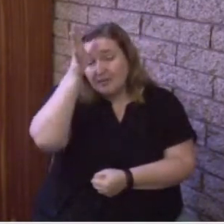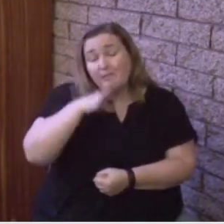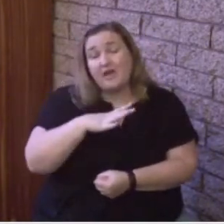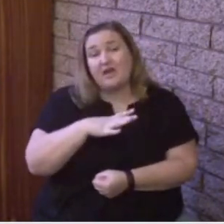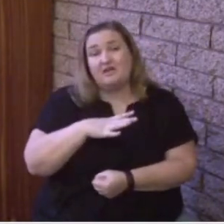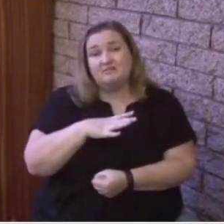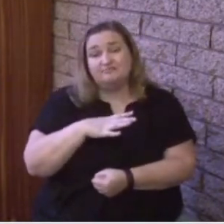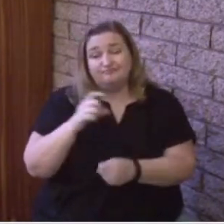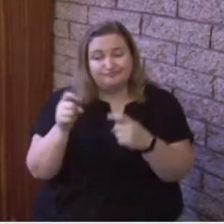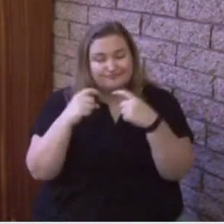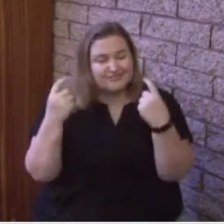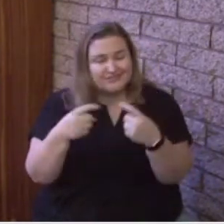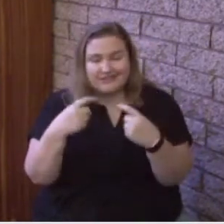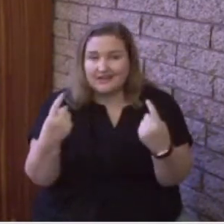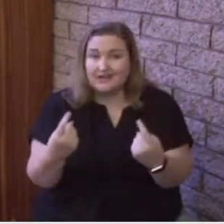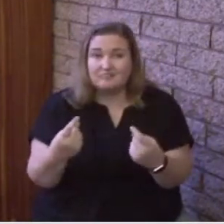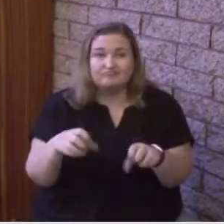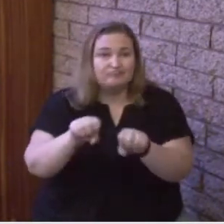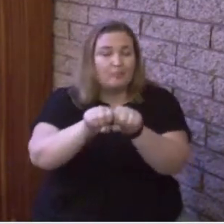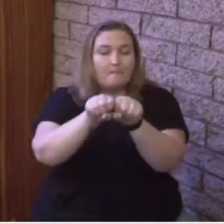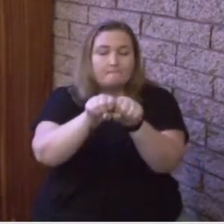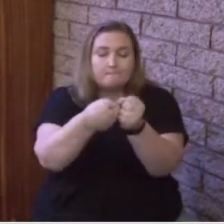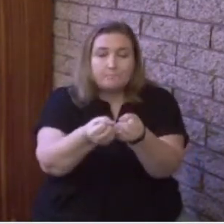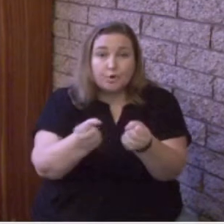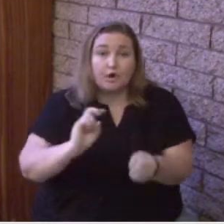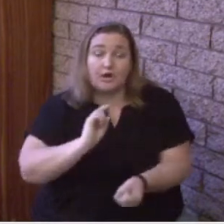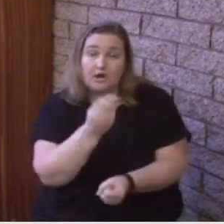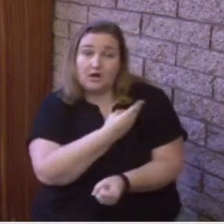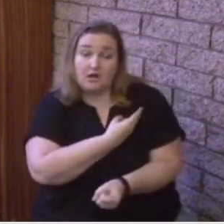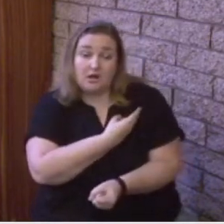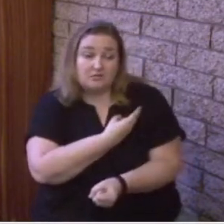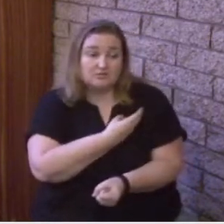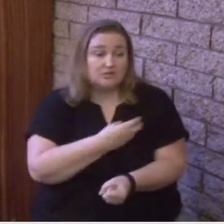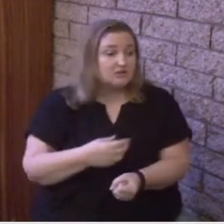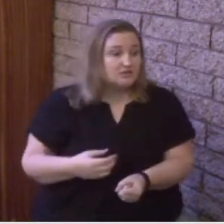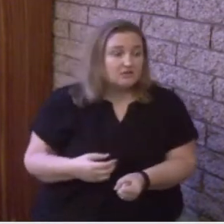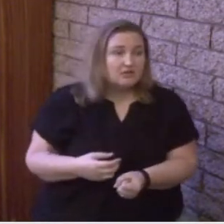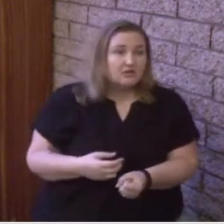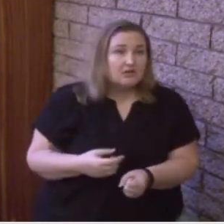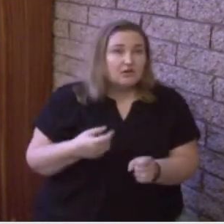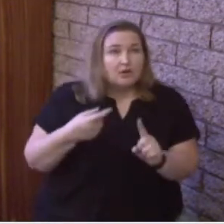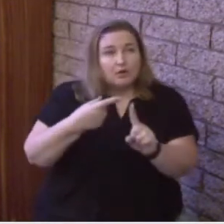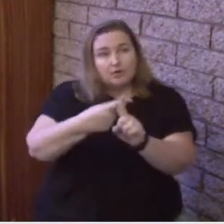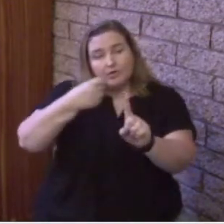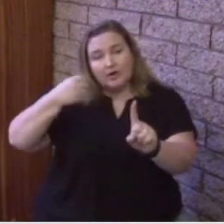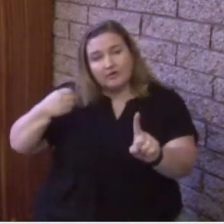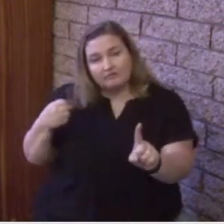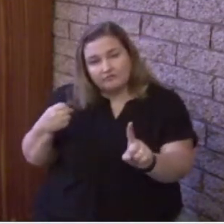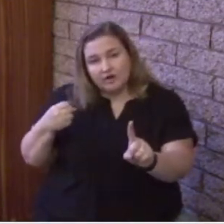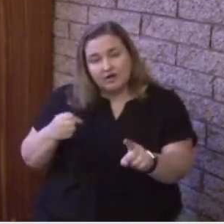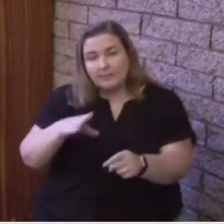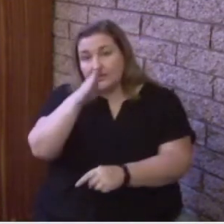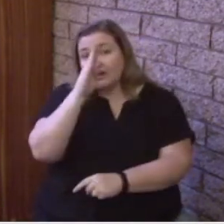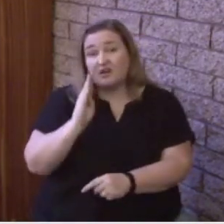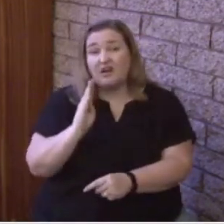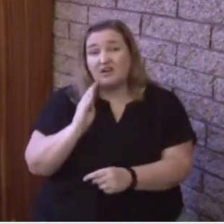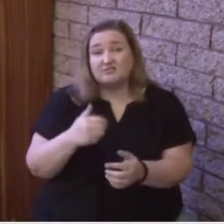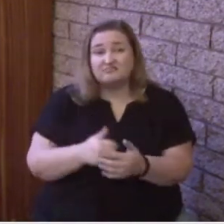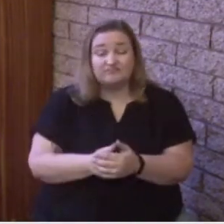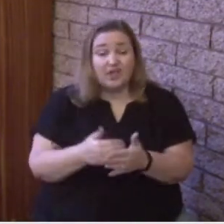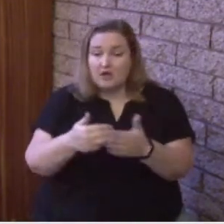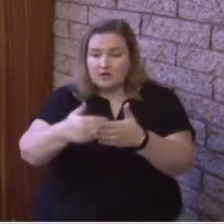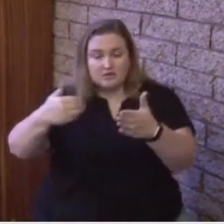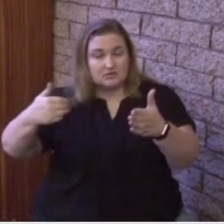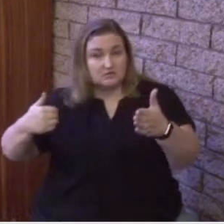does nothing but break us away from God, drives us away from God. It drives a wedge between us